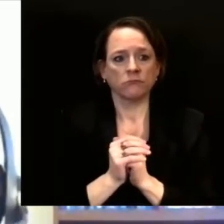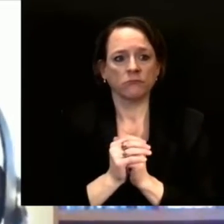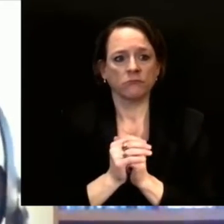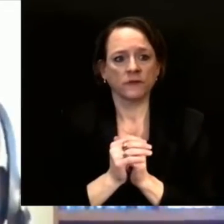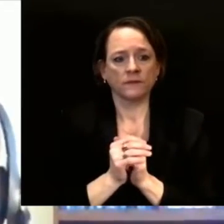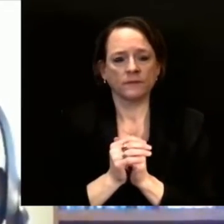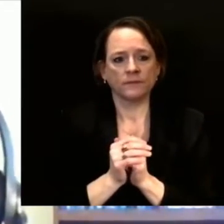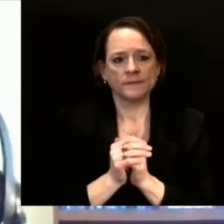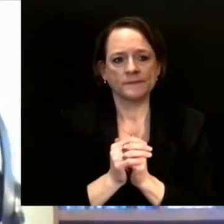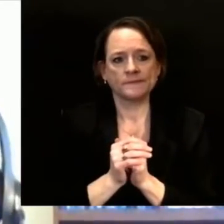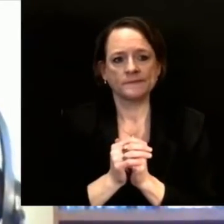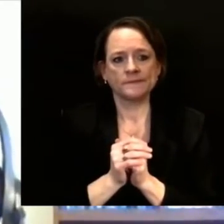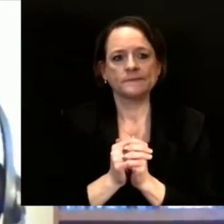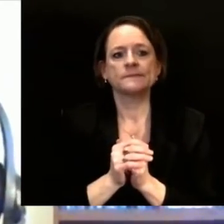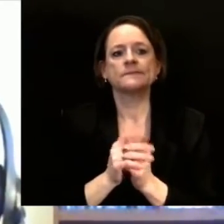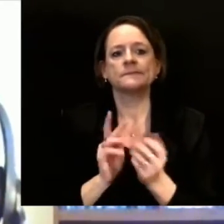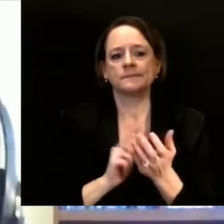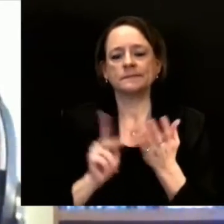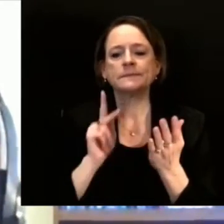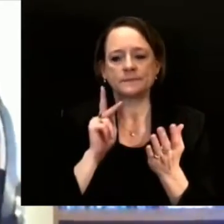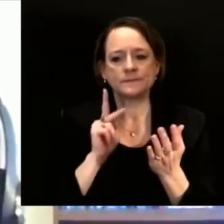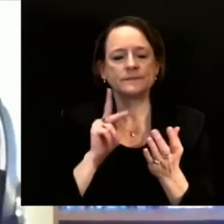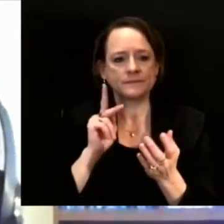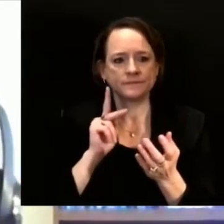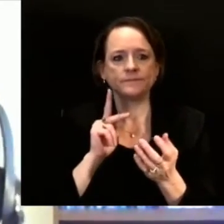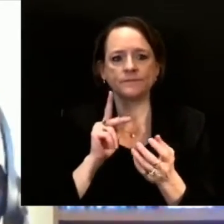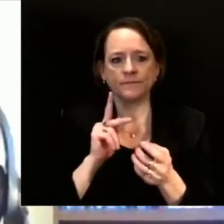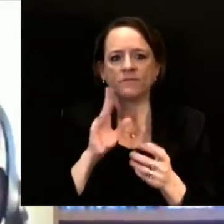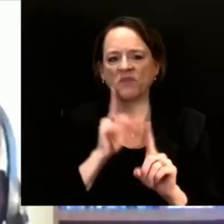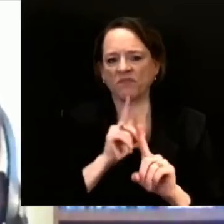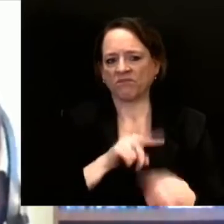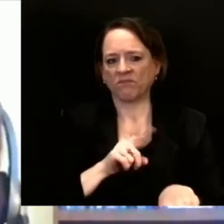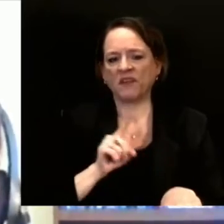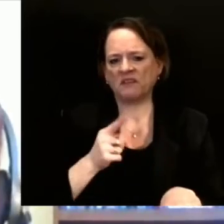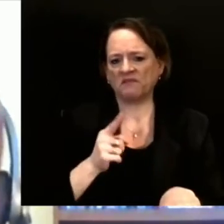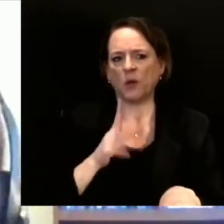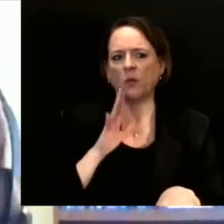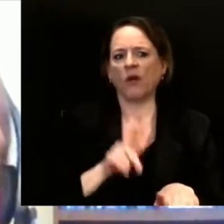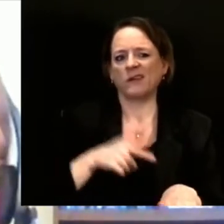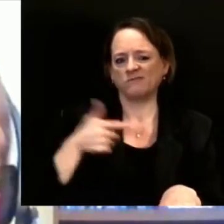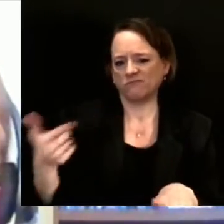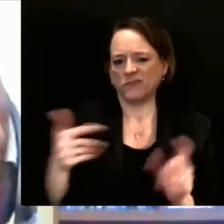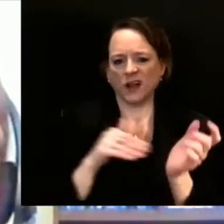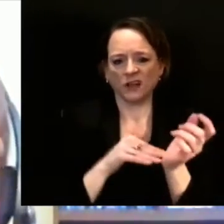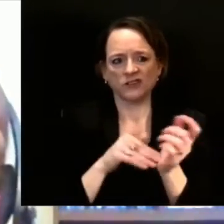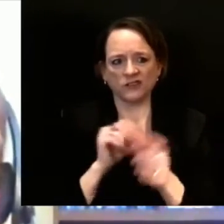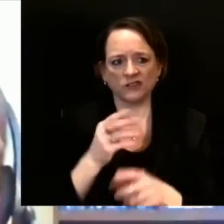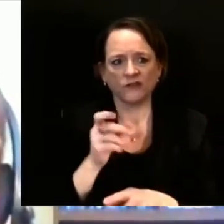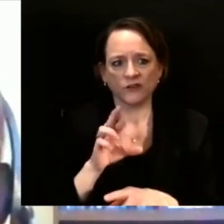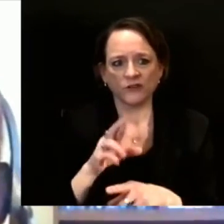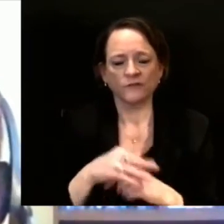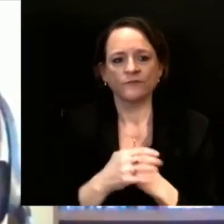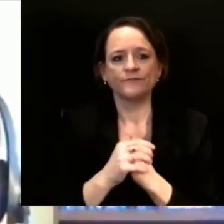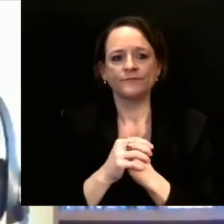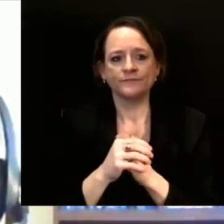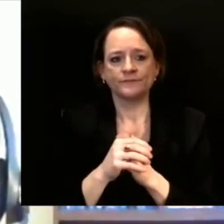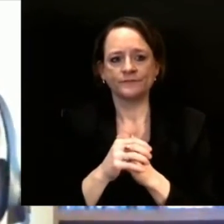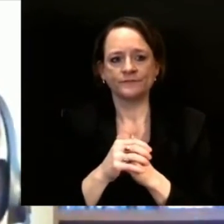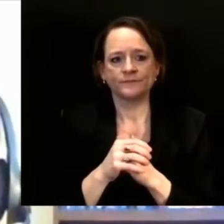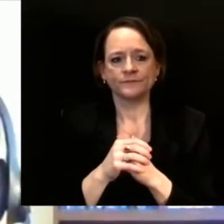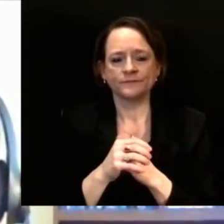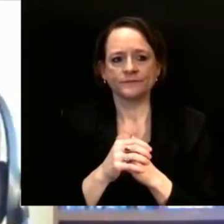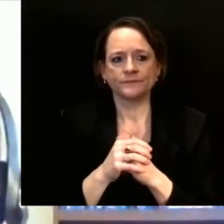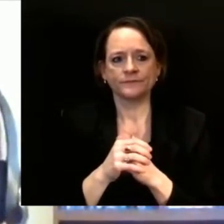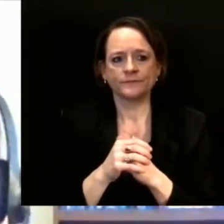impact of the people who've had second doses. But certainly what we're hearing is that people are getting through to their healthcare